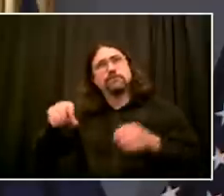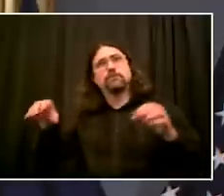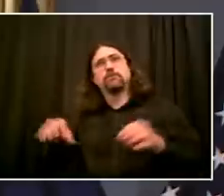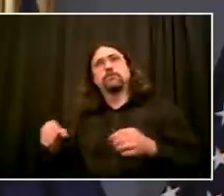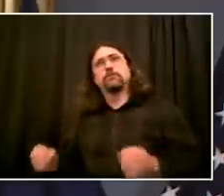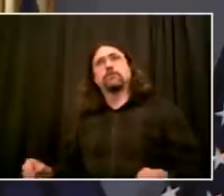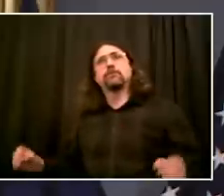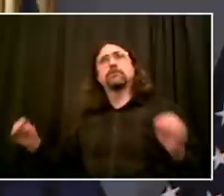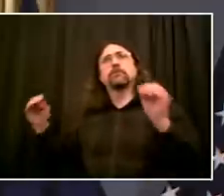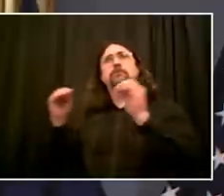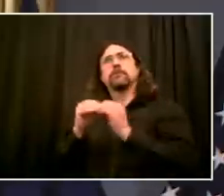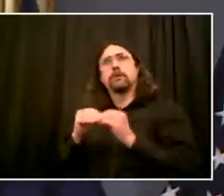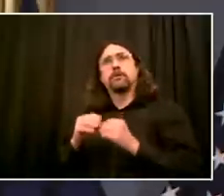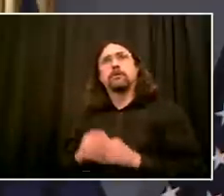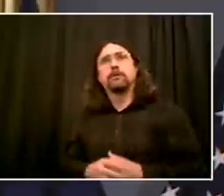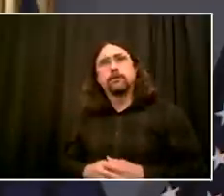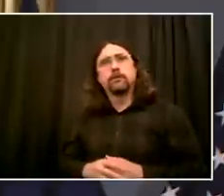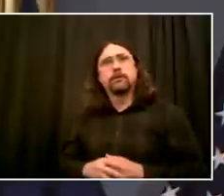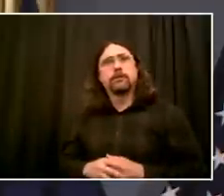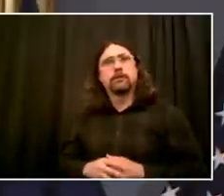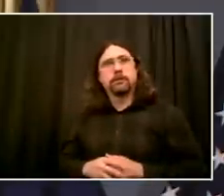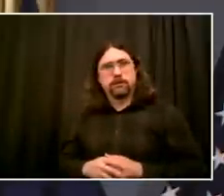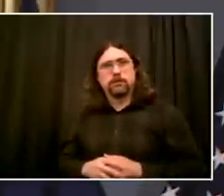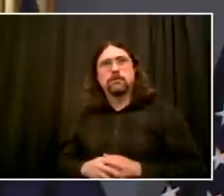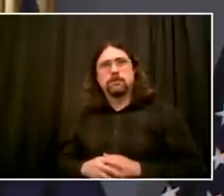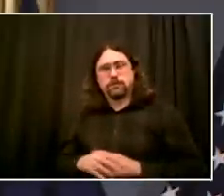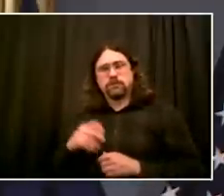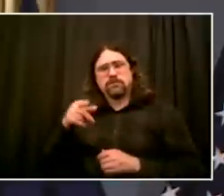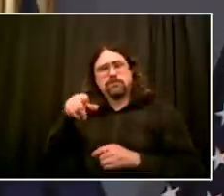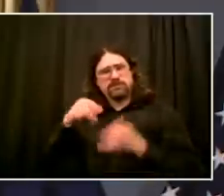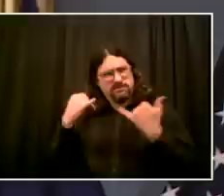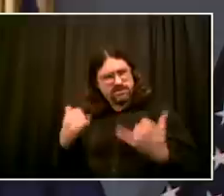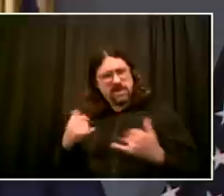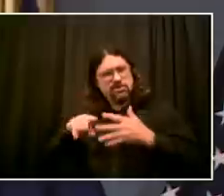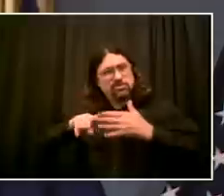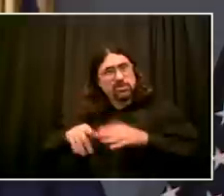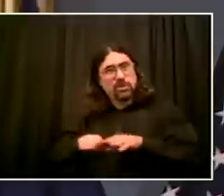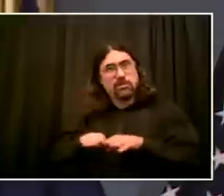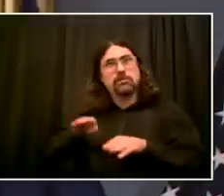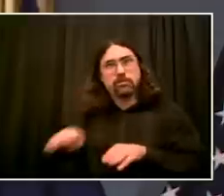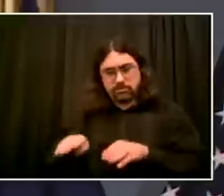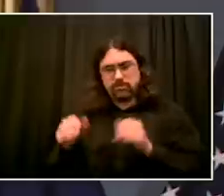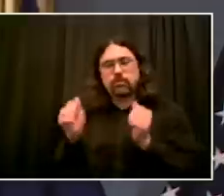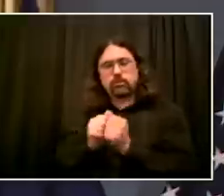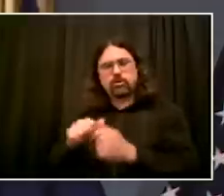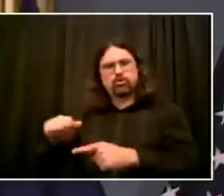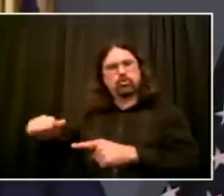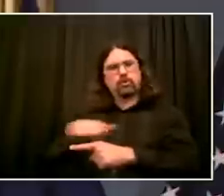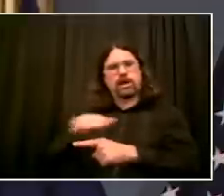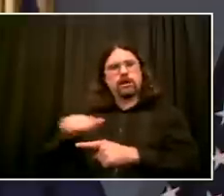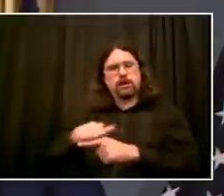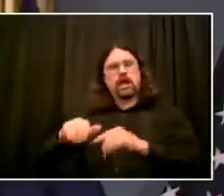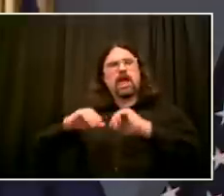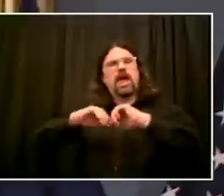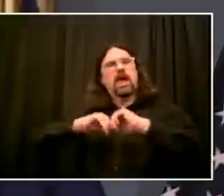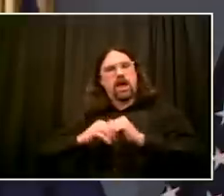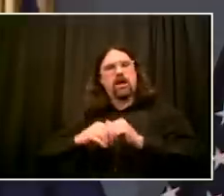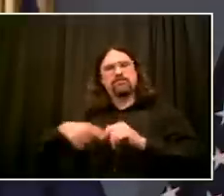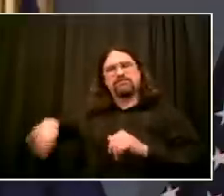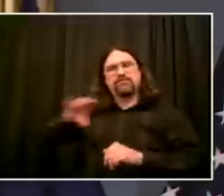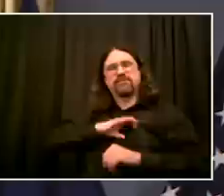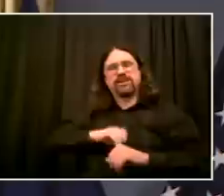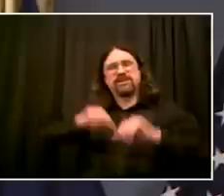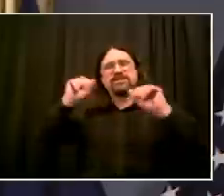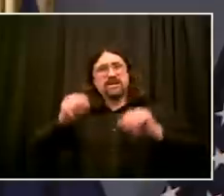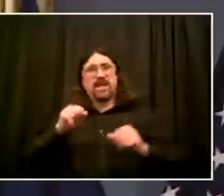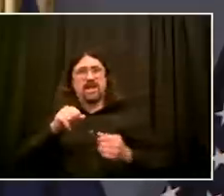into policing, the way they're trained now is night and day different. I think that has had a huge impact. I think more and more officers are speaking up, wanting